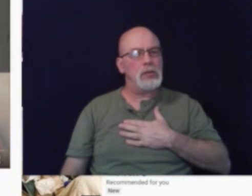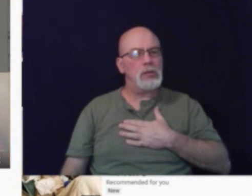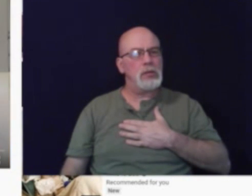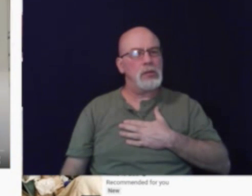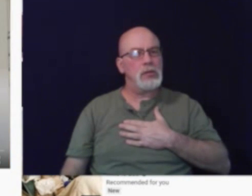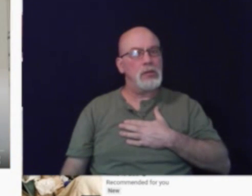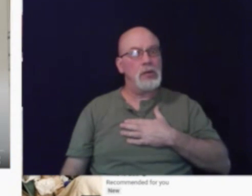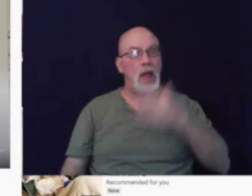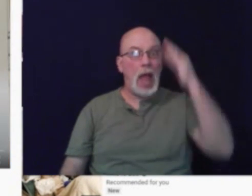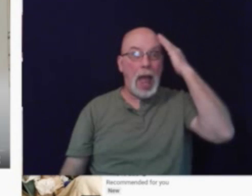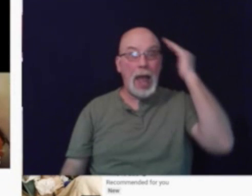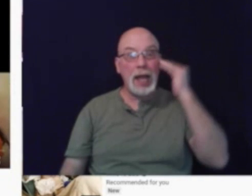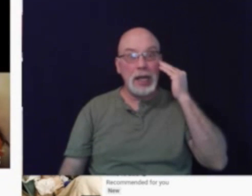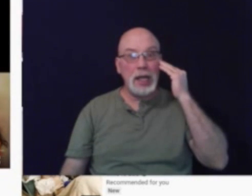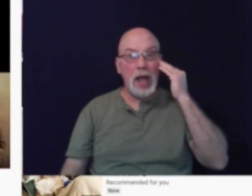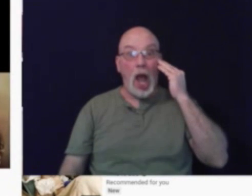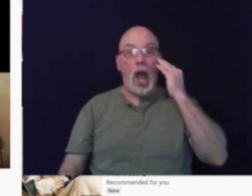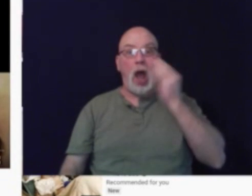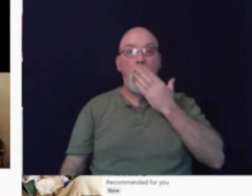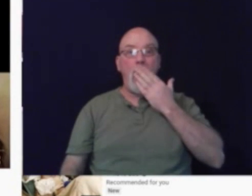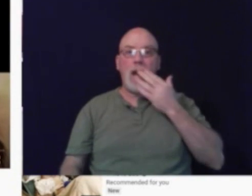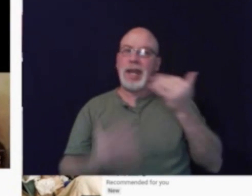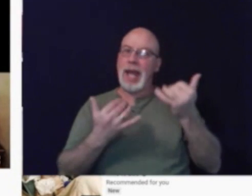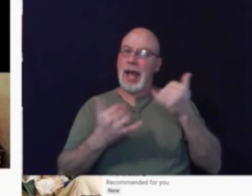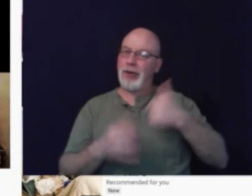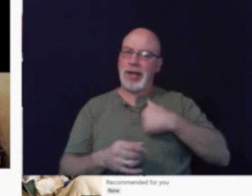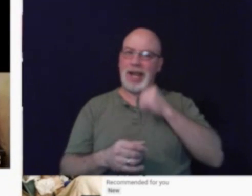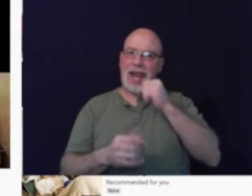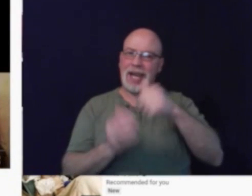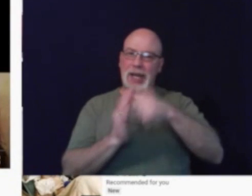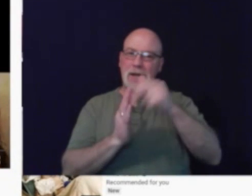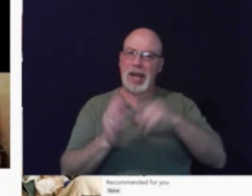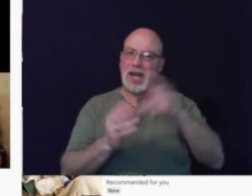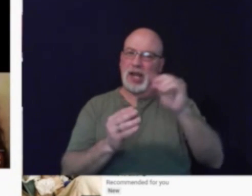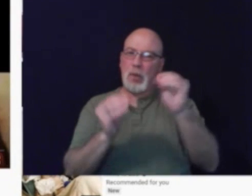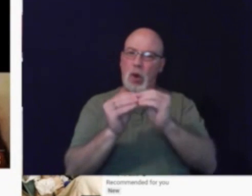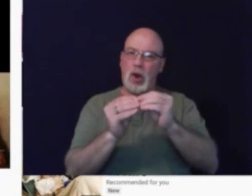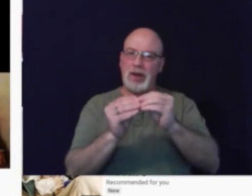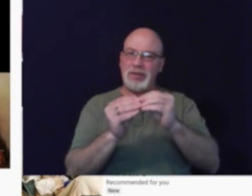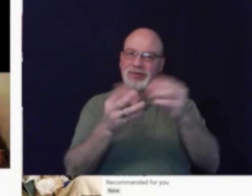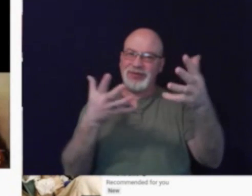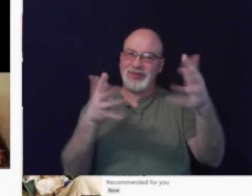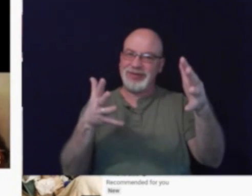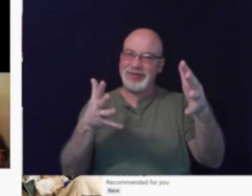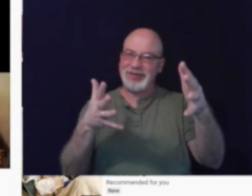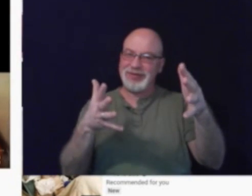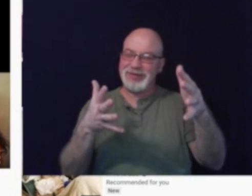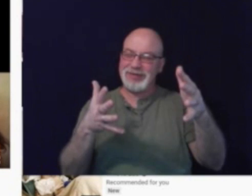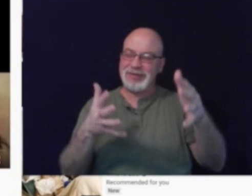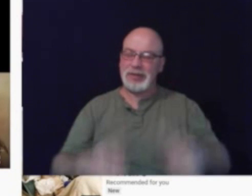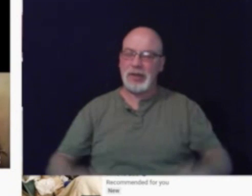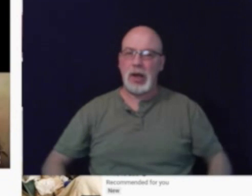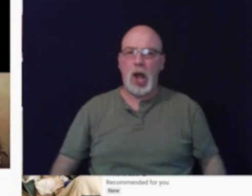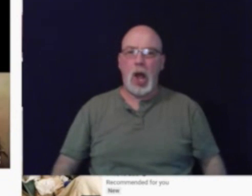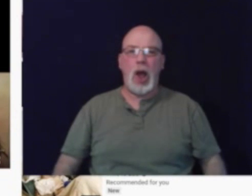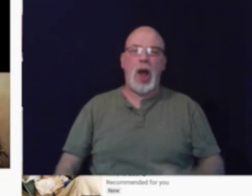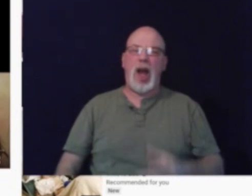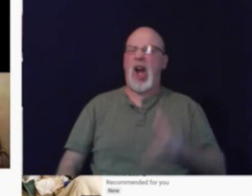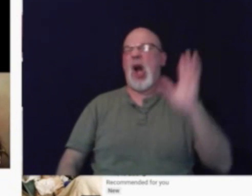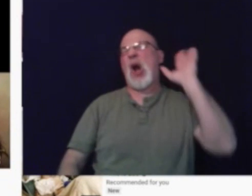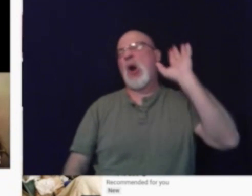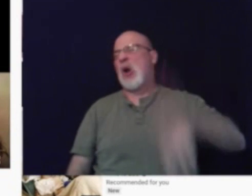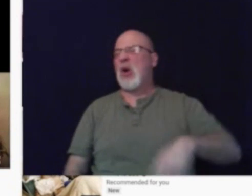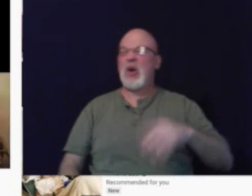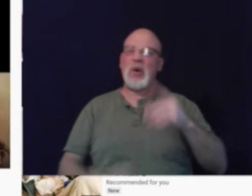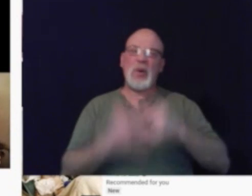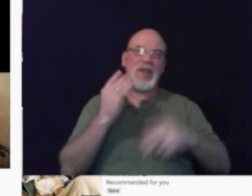head! Now I ain't gonna paint no more. Or what the heck? Gonna